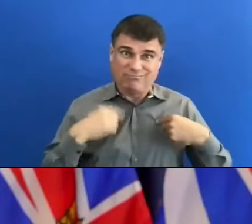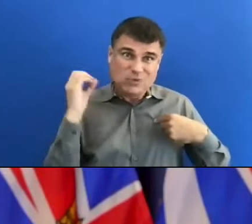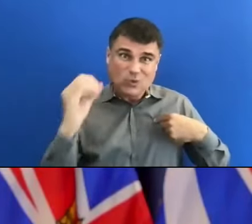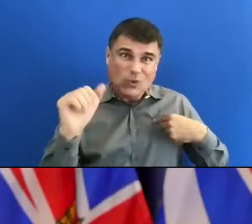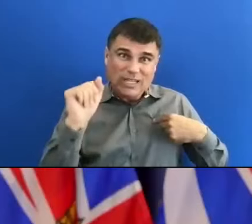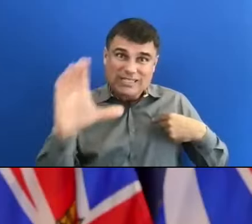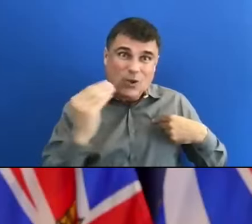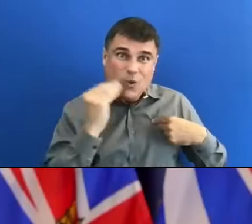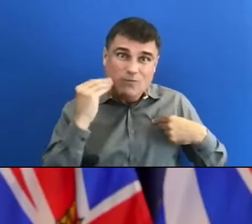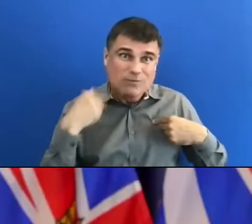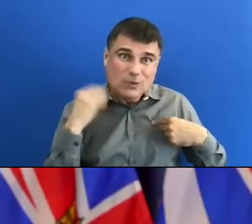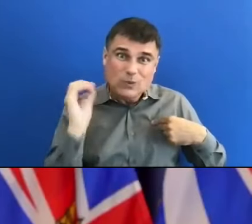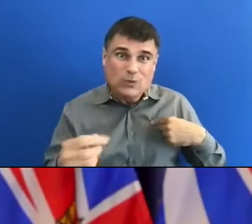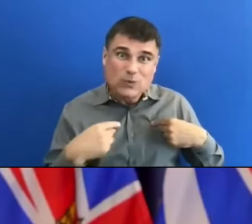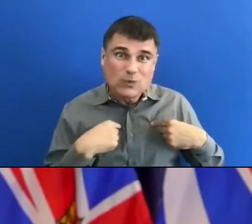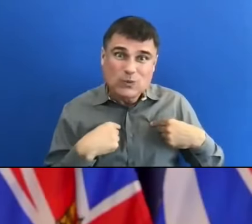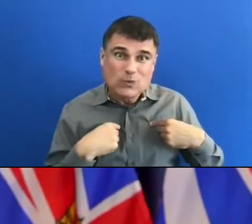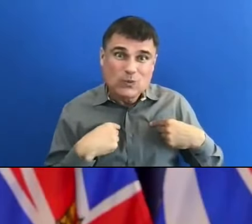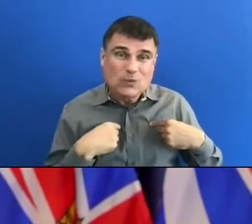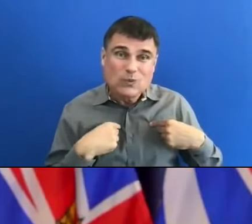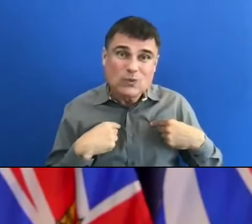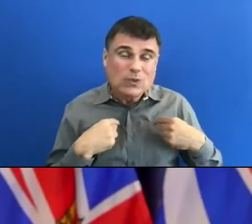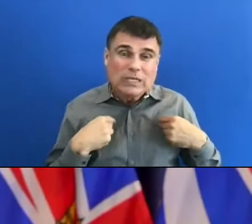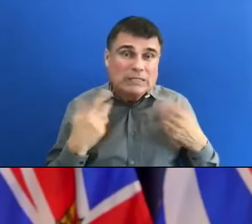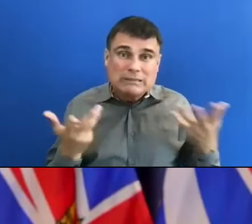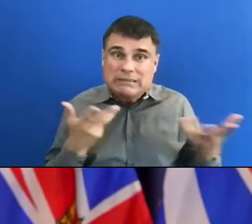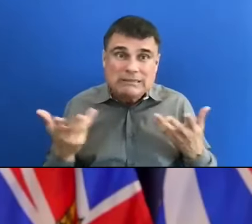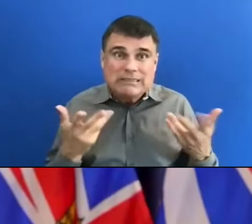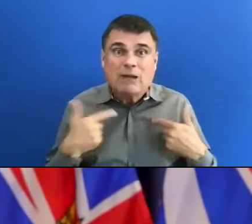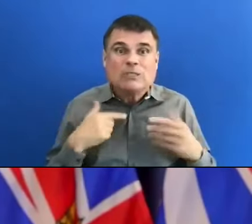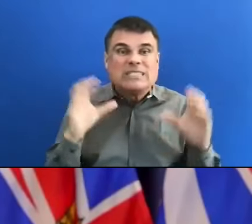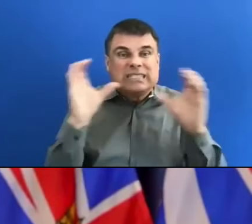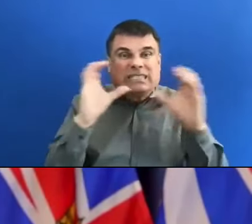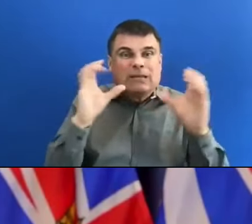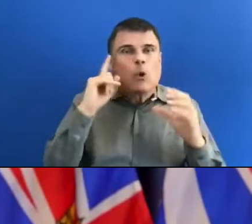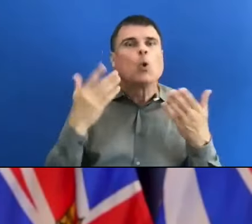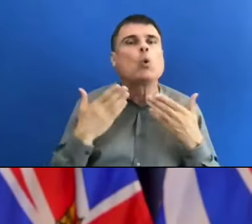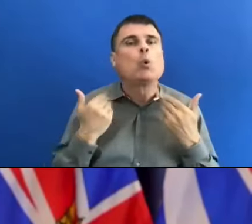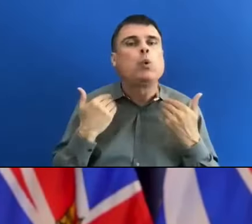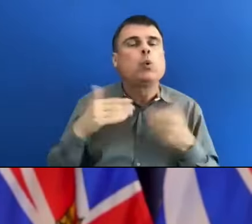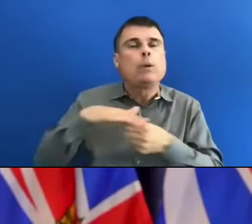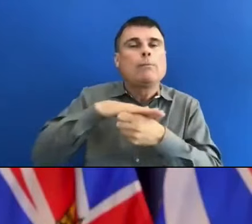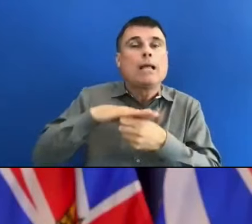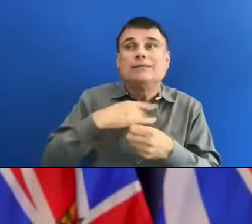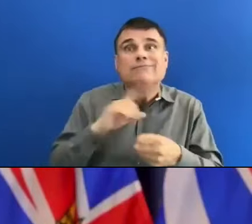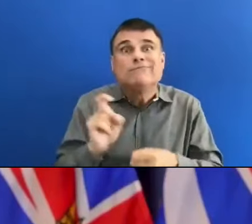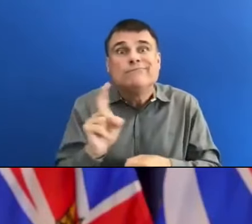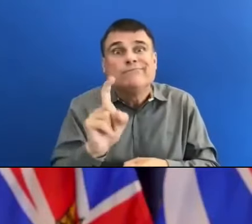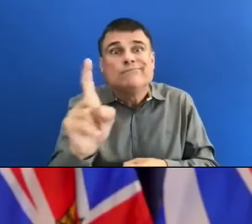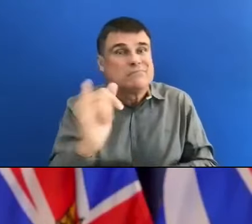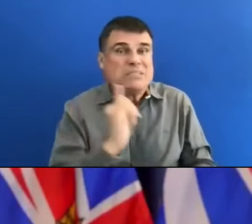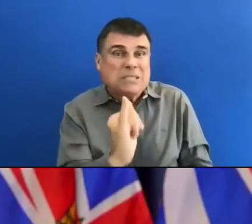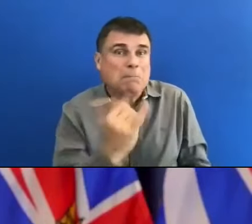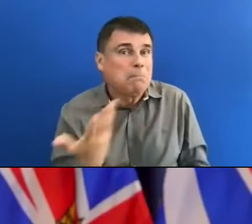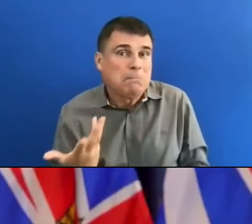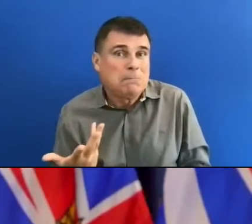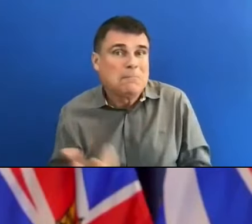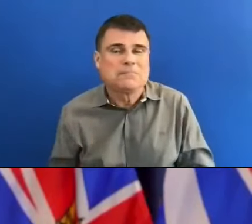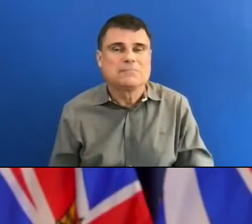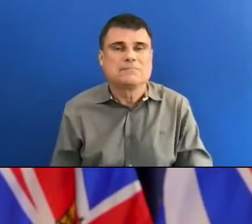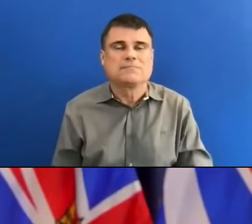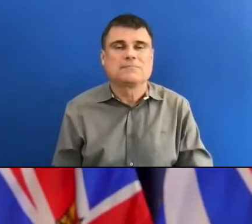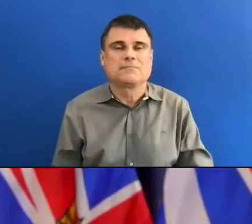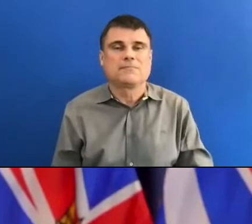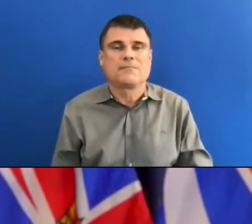you can't do much about it other than find other alternatives. And I will also say, though, that one of the advantages